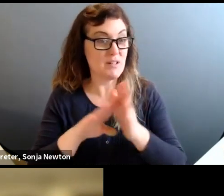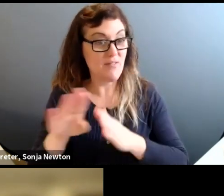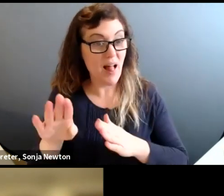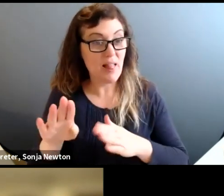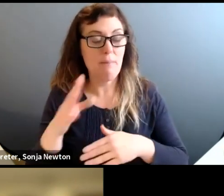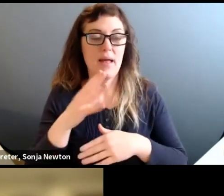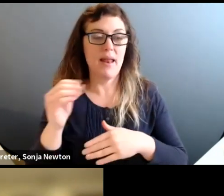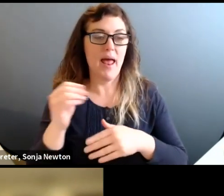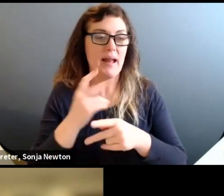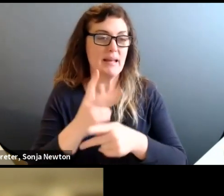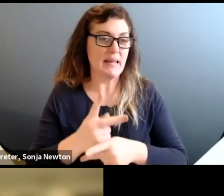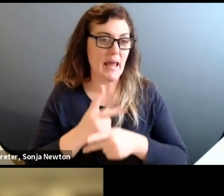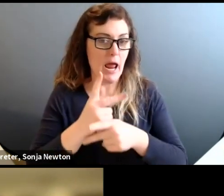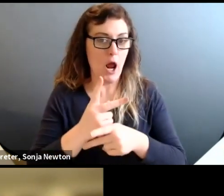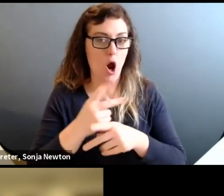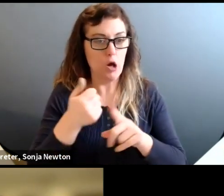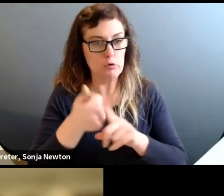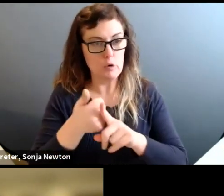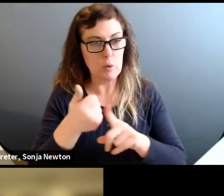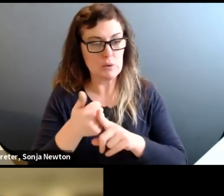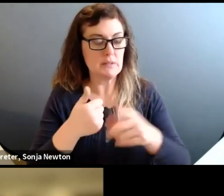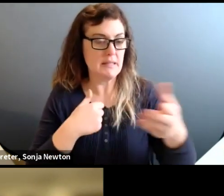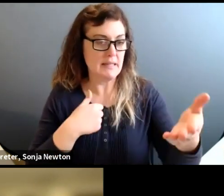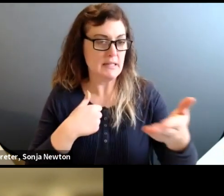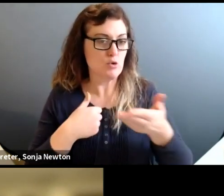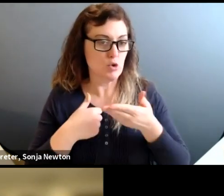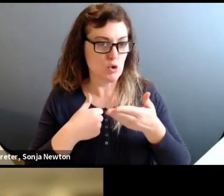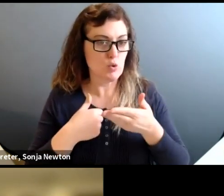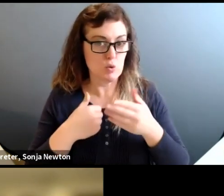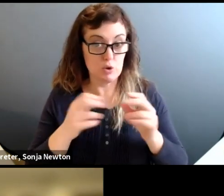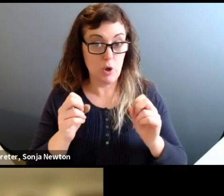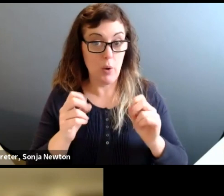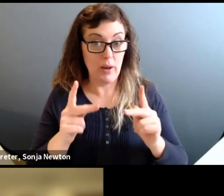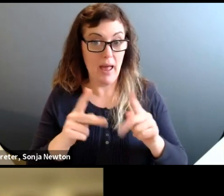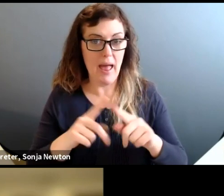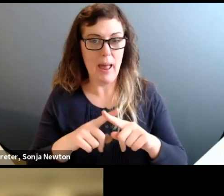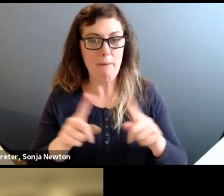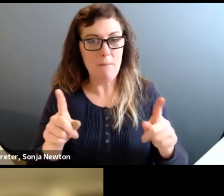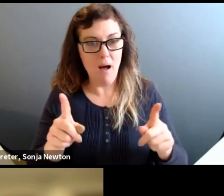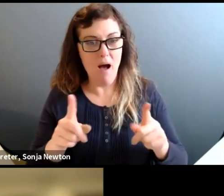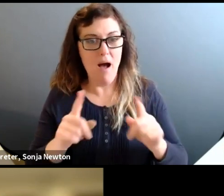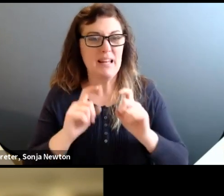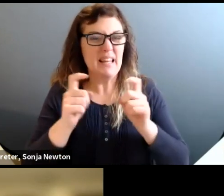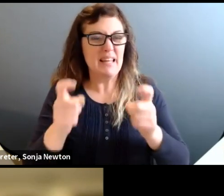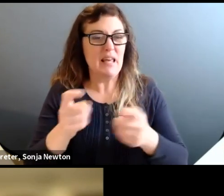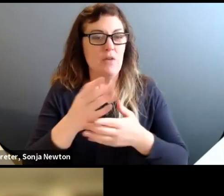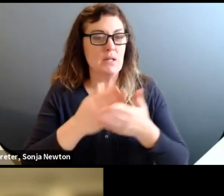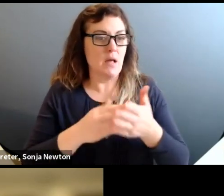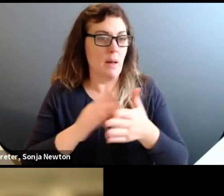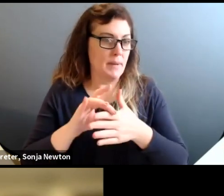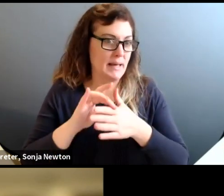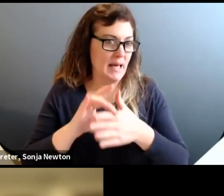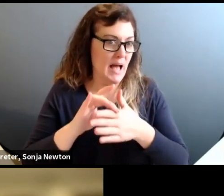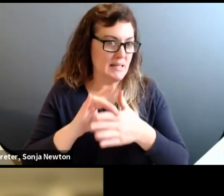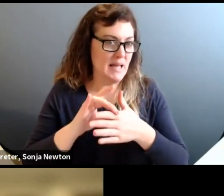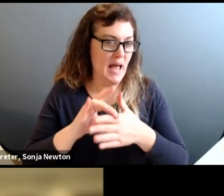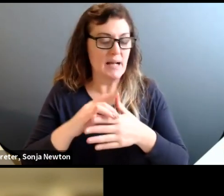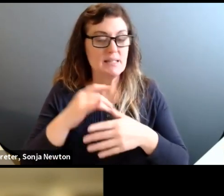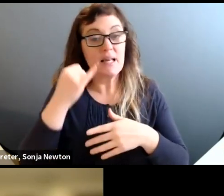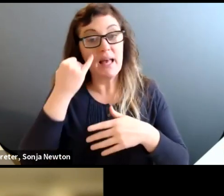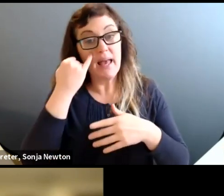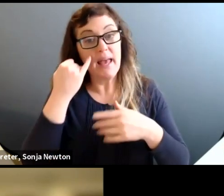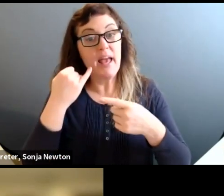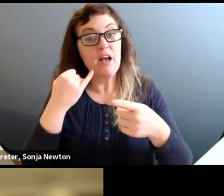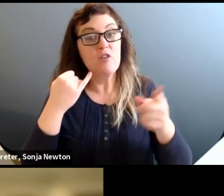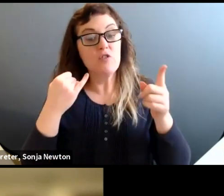And Jenna, I will allow you to self-introduce, but just to lay a bit of the groundwork and the context for folks, if you all were in the